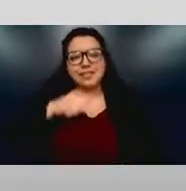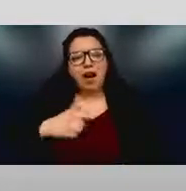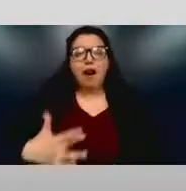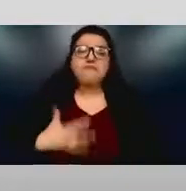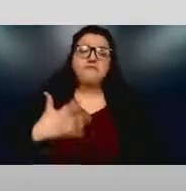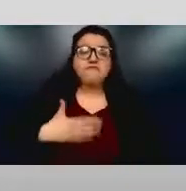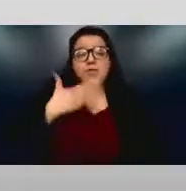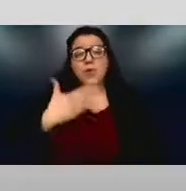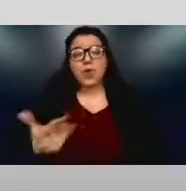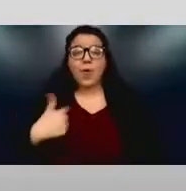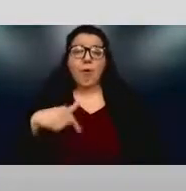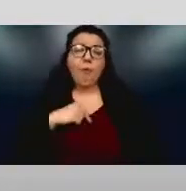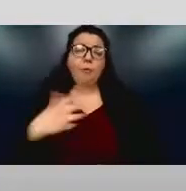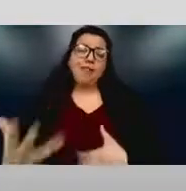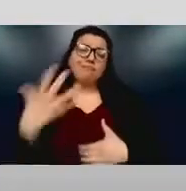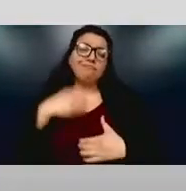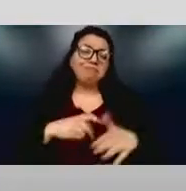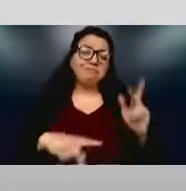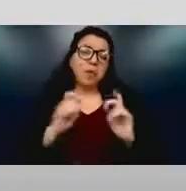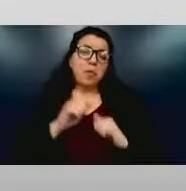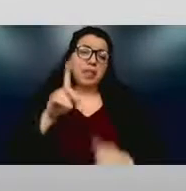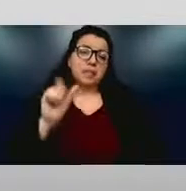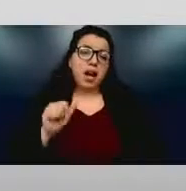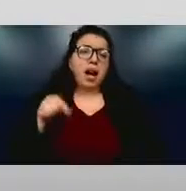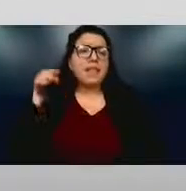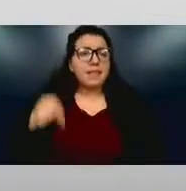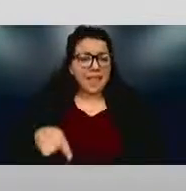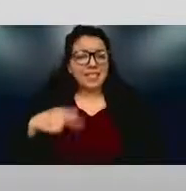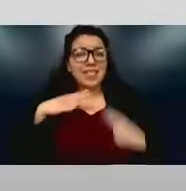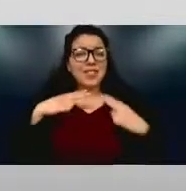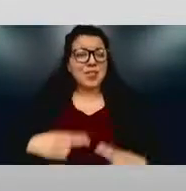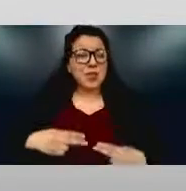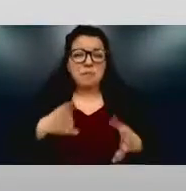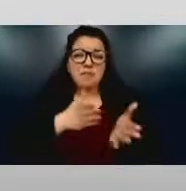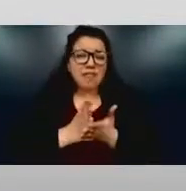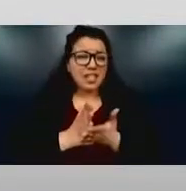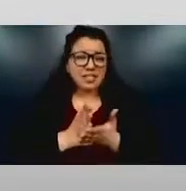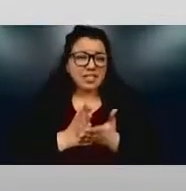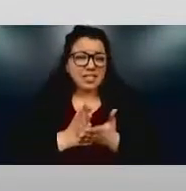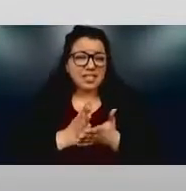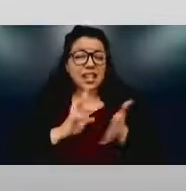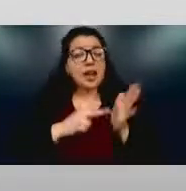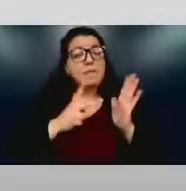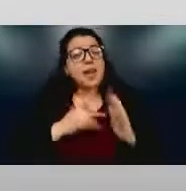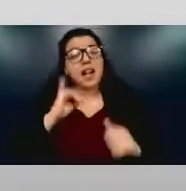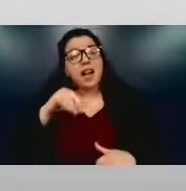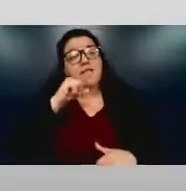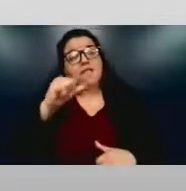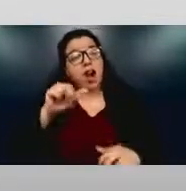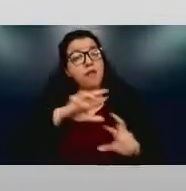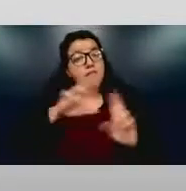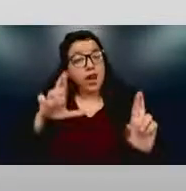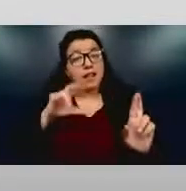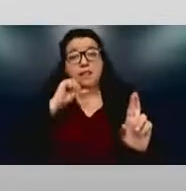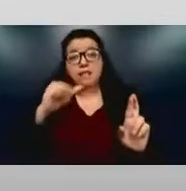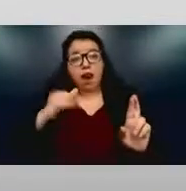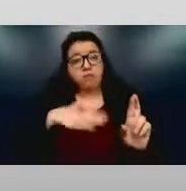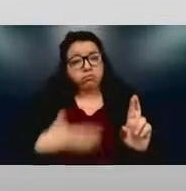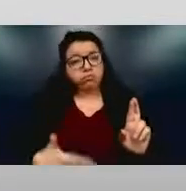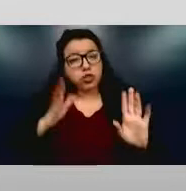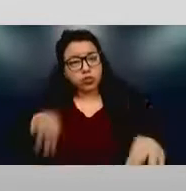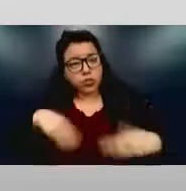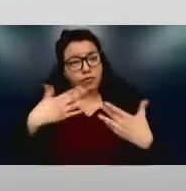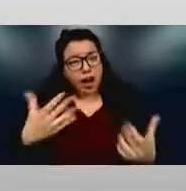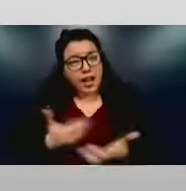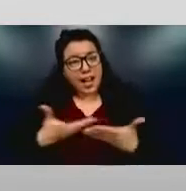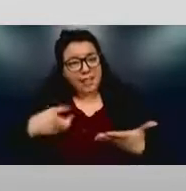about human rights. And so if you're not prepared to provide people with what they need, do me